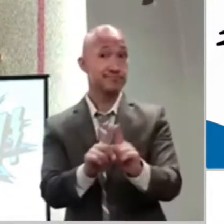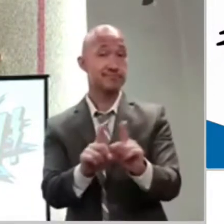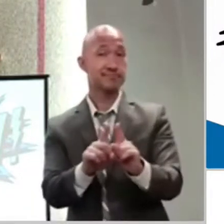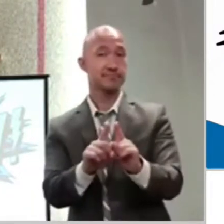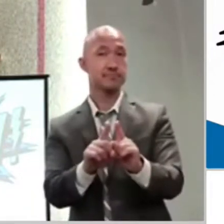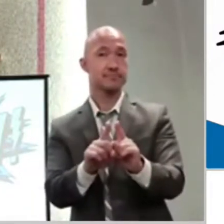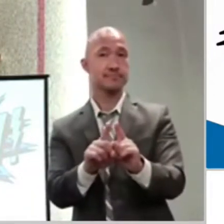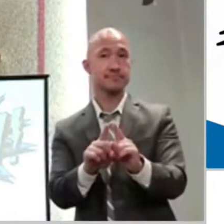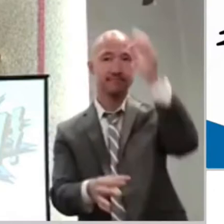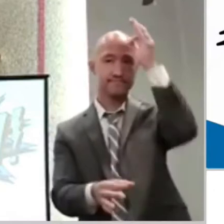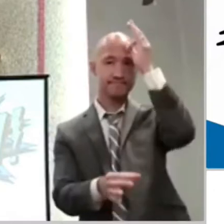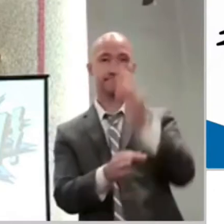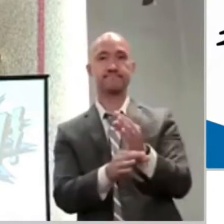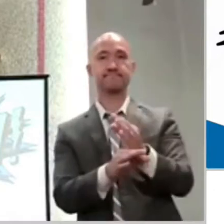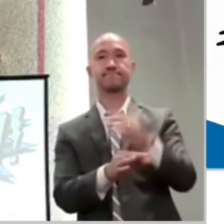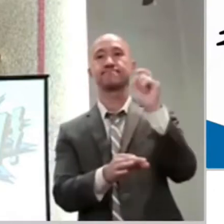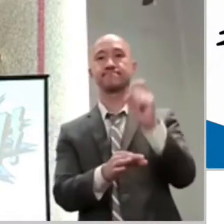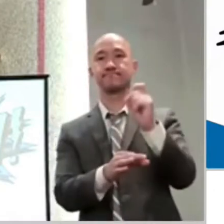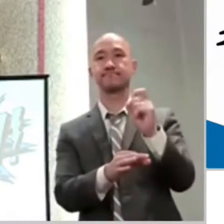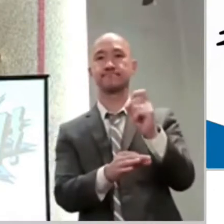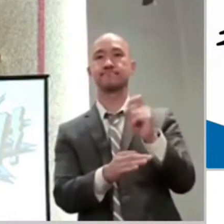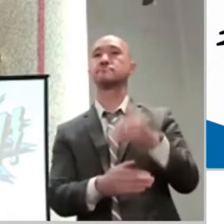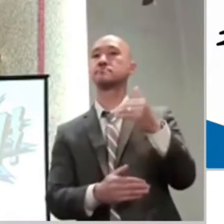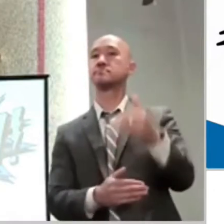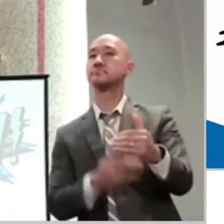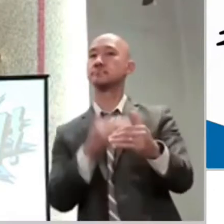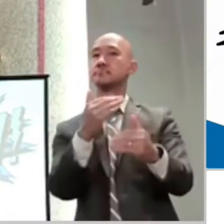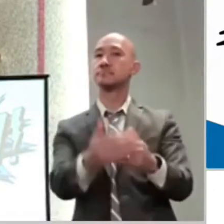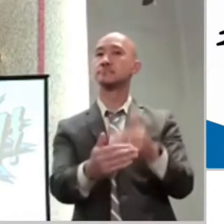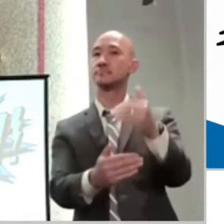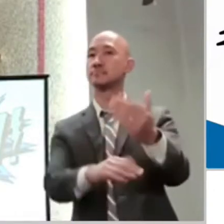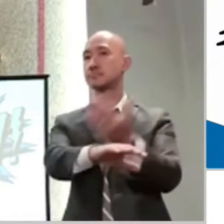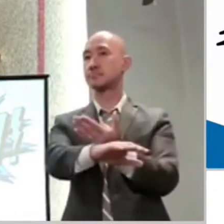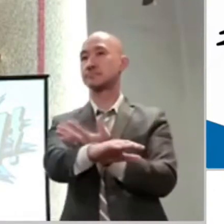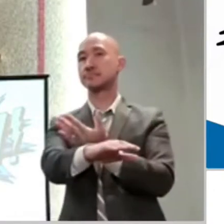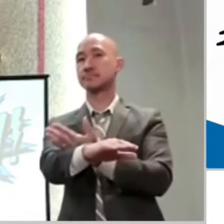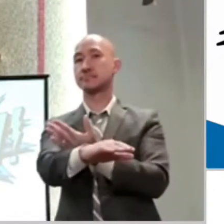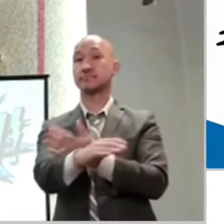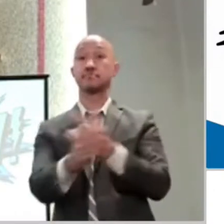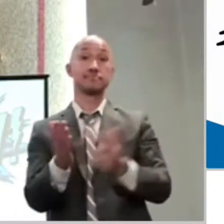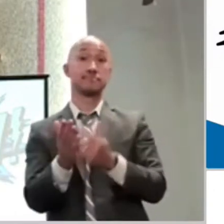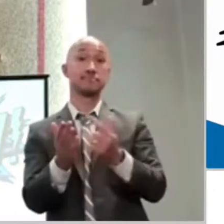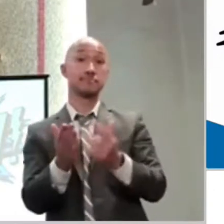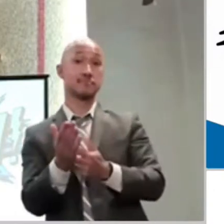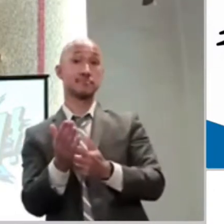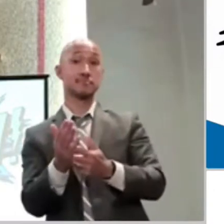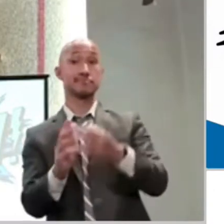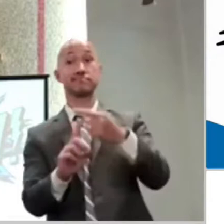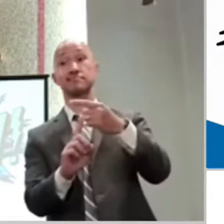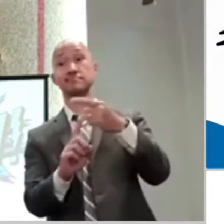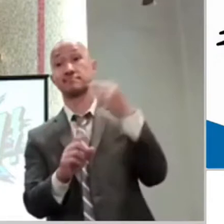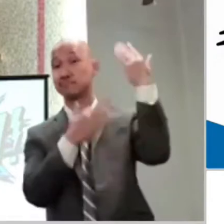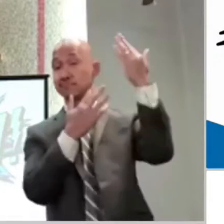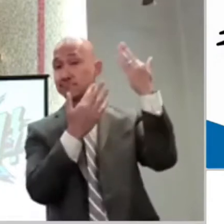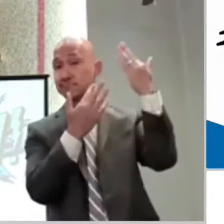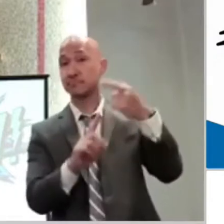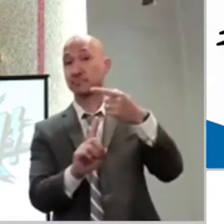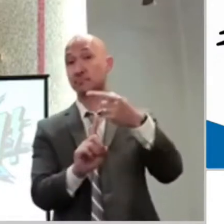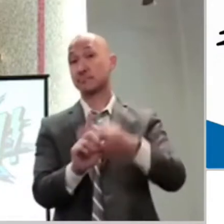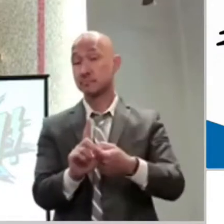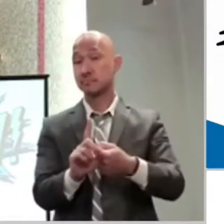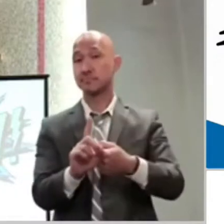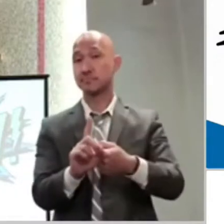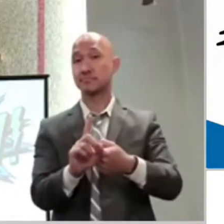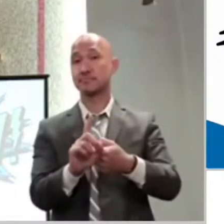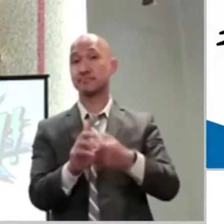to 100 in a day, a week, a month, or even a decade. You have to let it grow. You